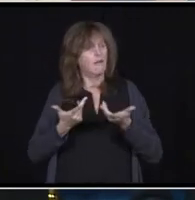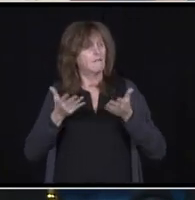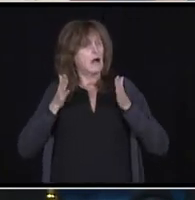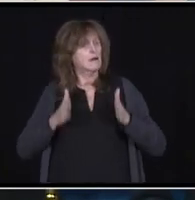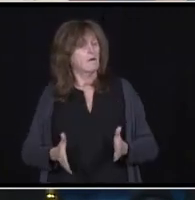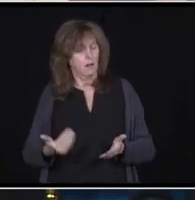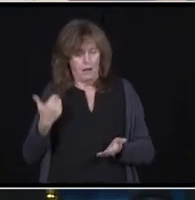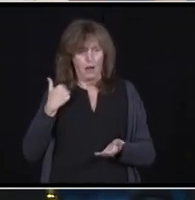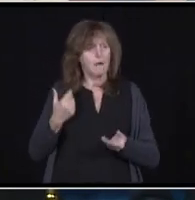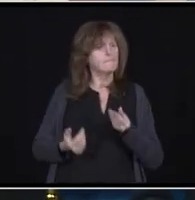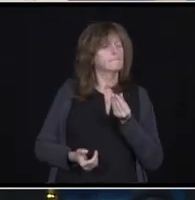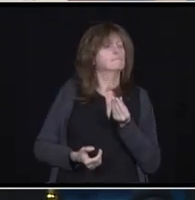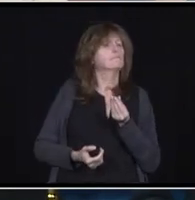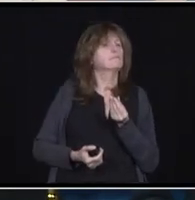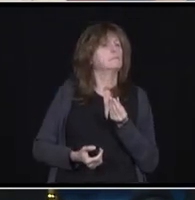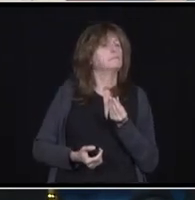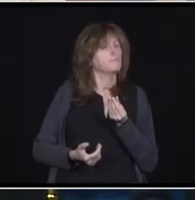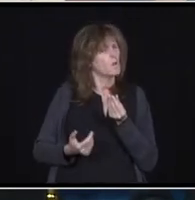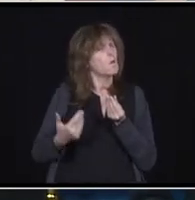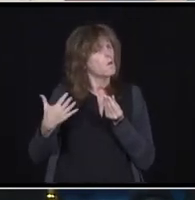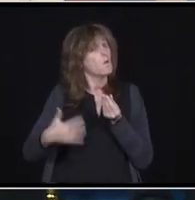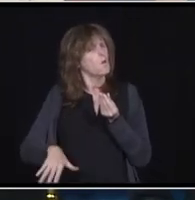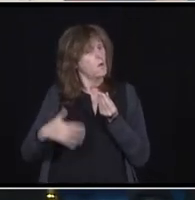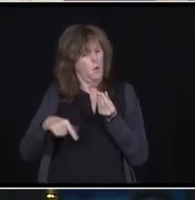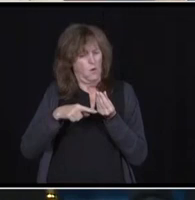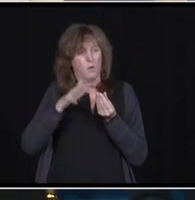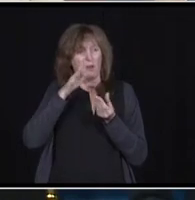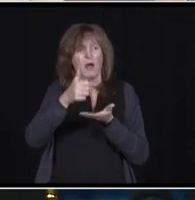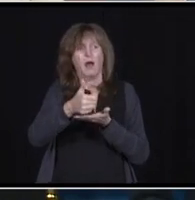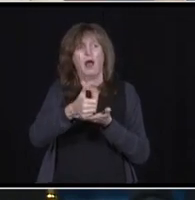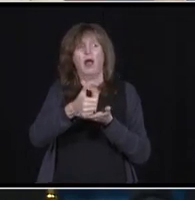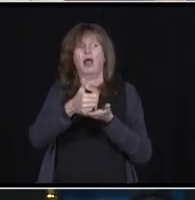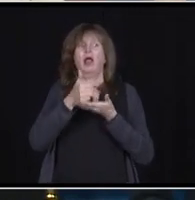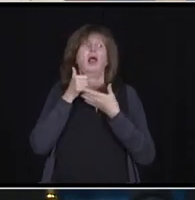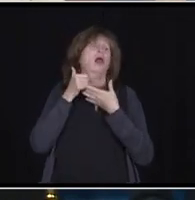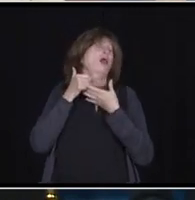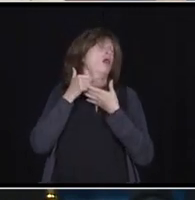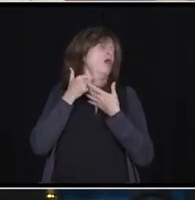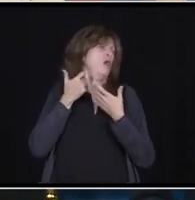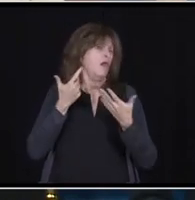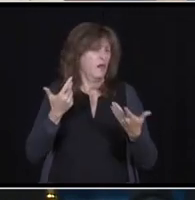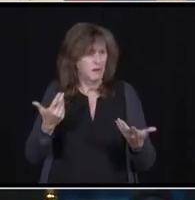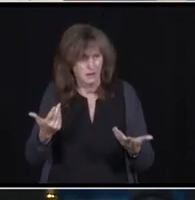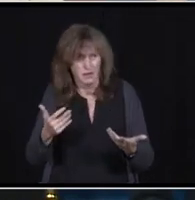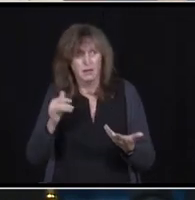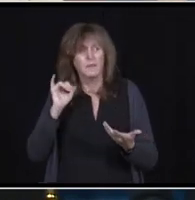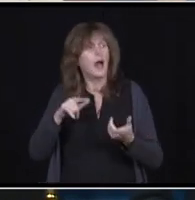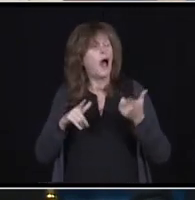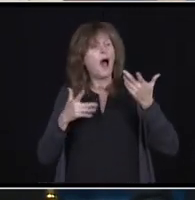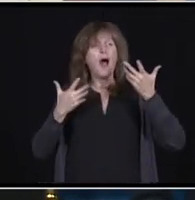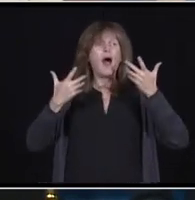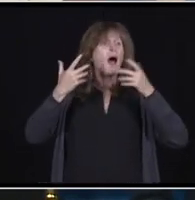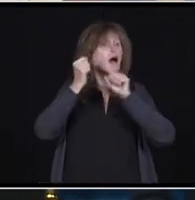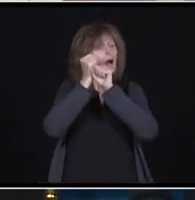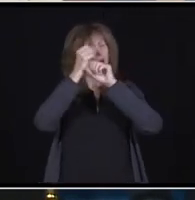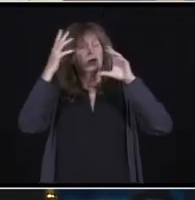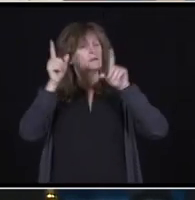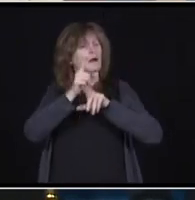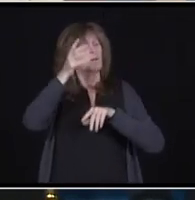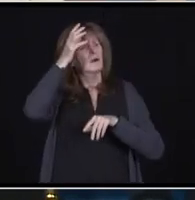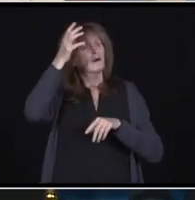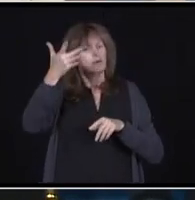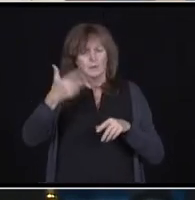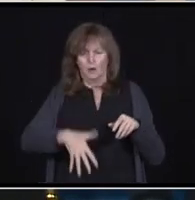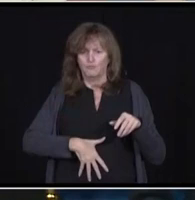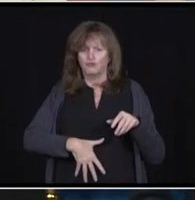It's a game-changer. as they described it to me, it's very, it's like a pregnancy test. You know, you put the